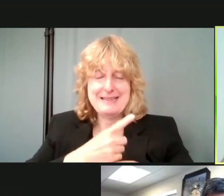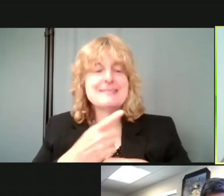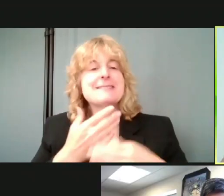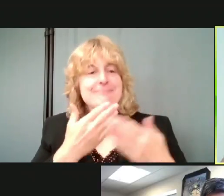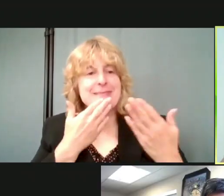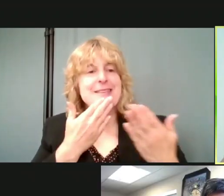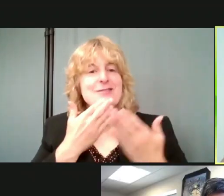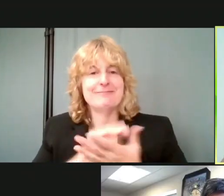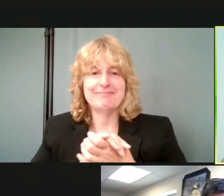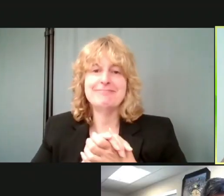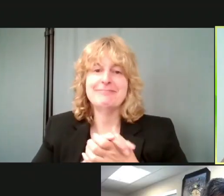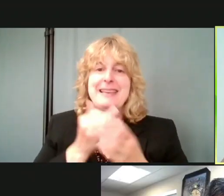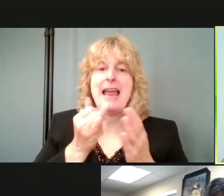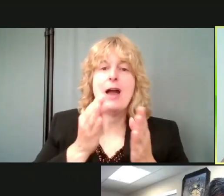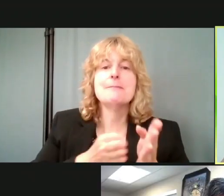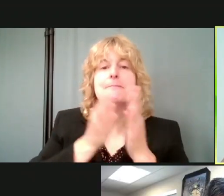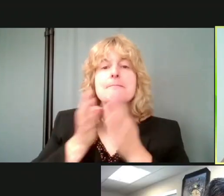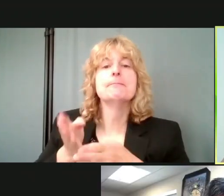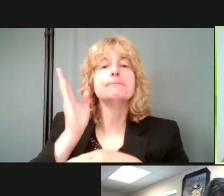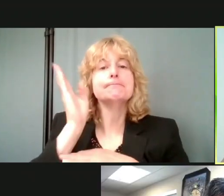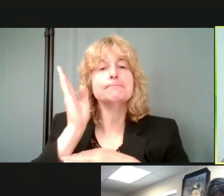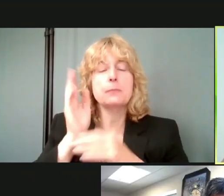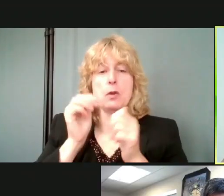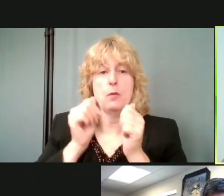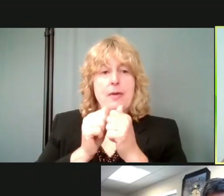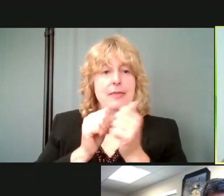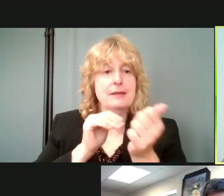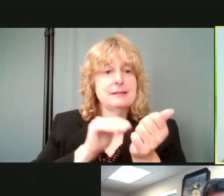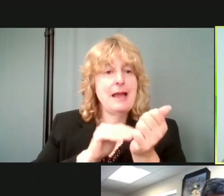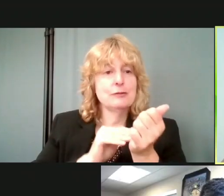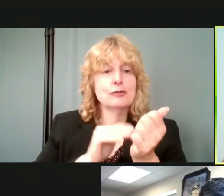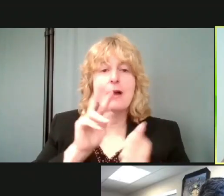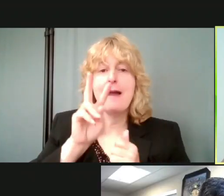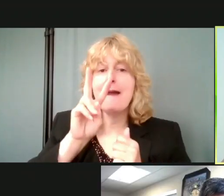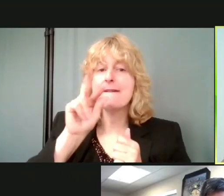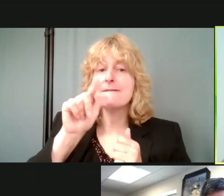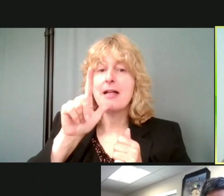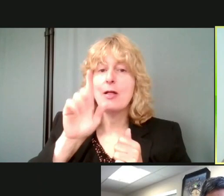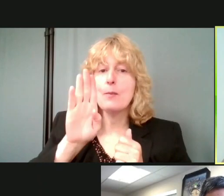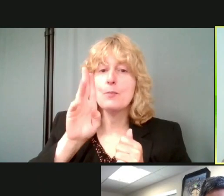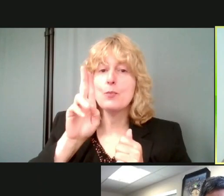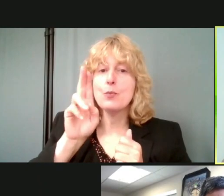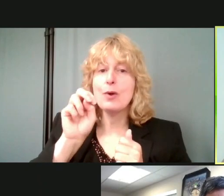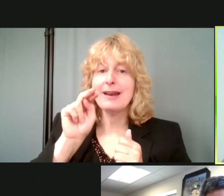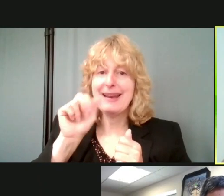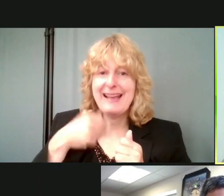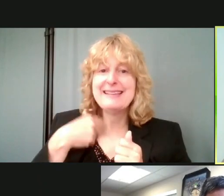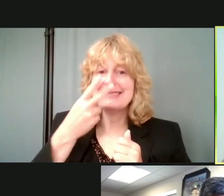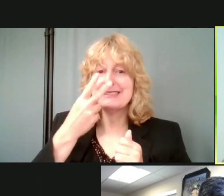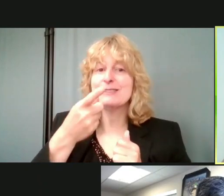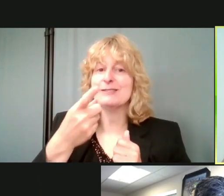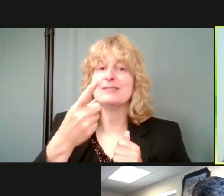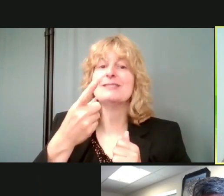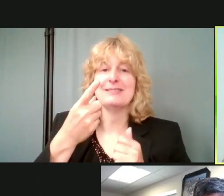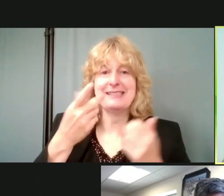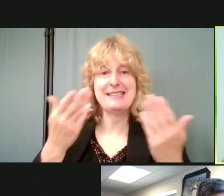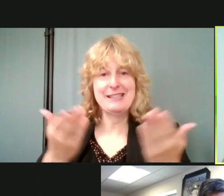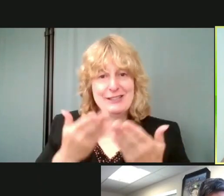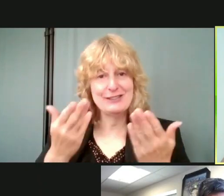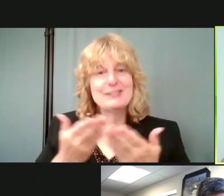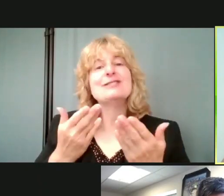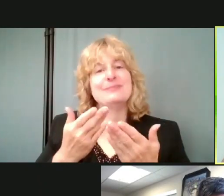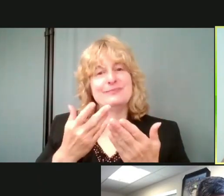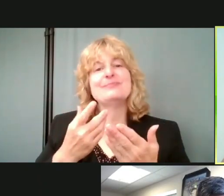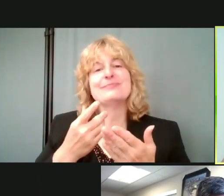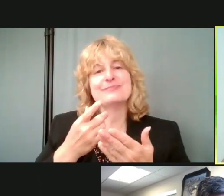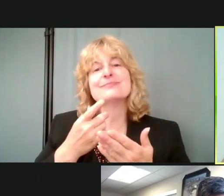um, our section where we have a physician joining us. Dr. Valbuena, I see that you've taken off your video and are here. Welcome. Thank you so much